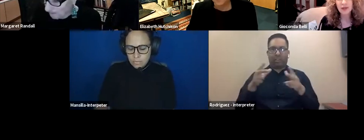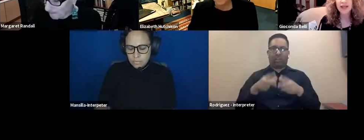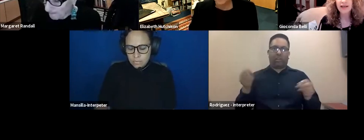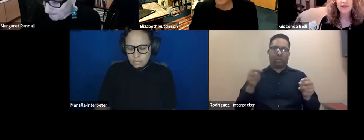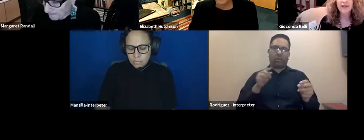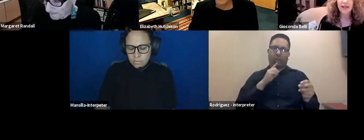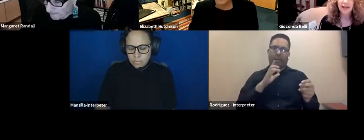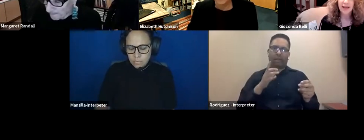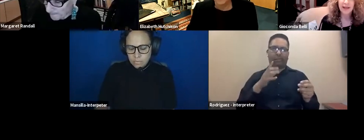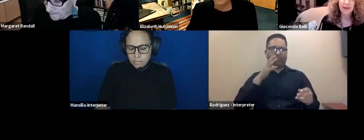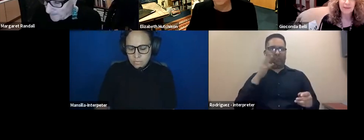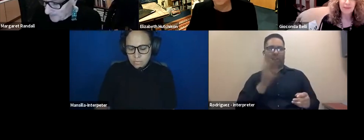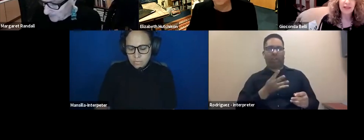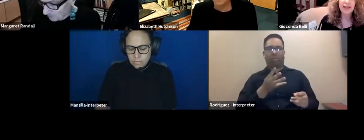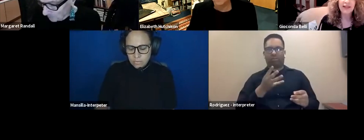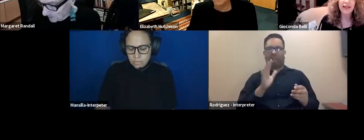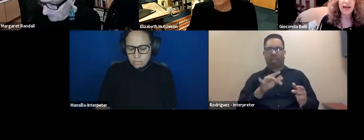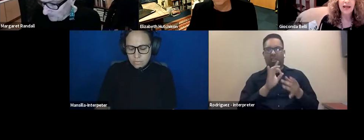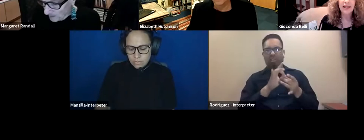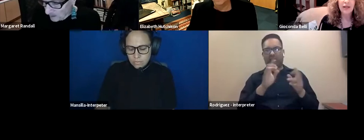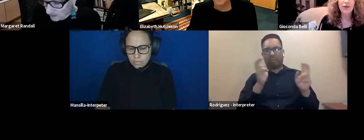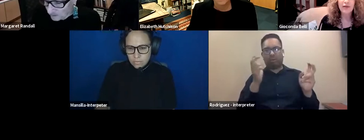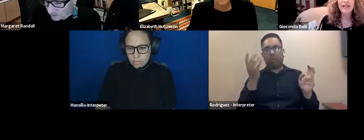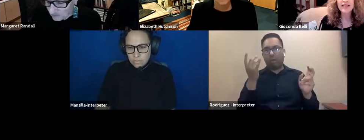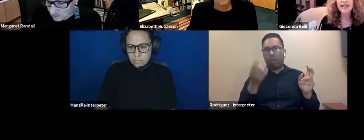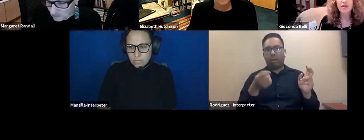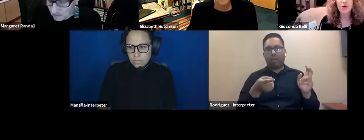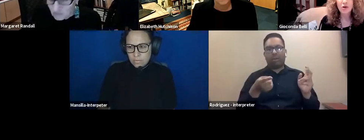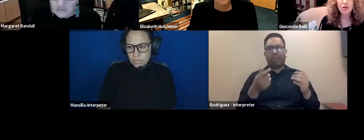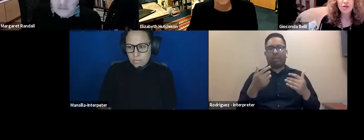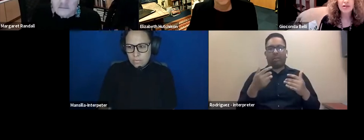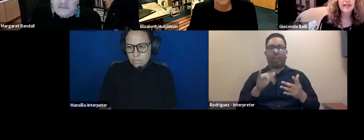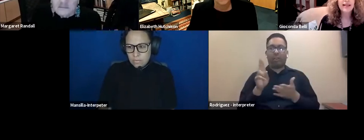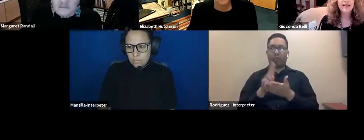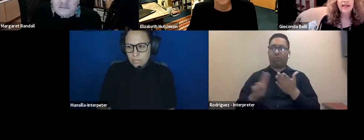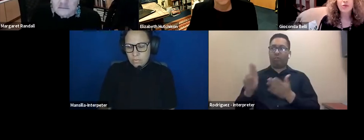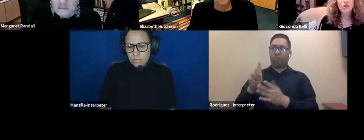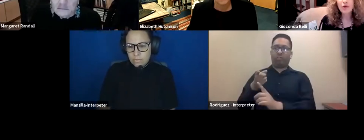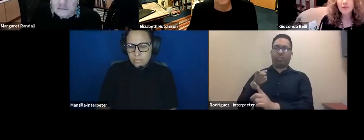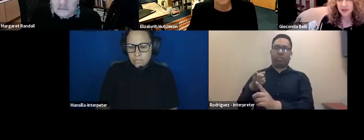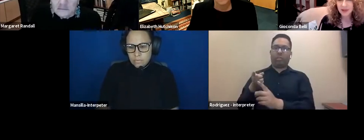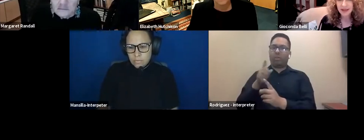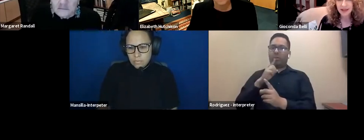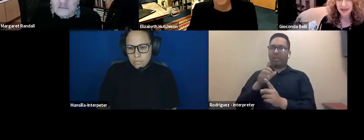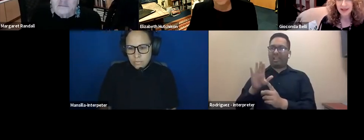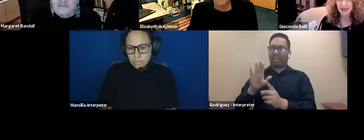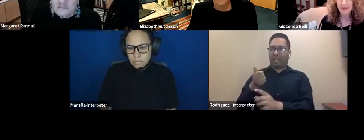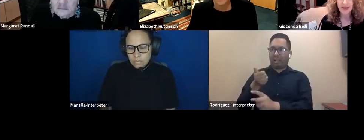regard because the university has lost its autonomous